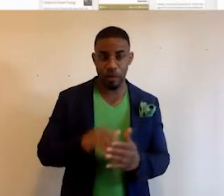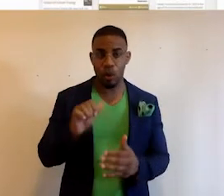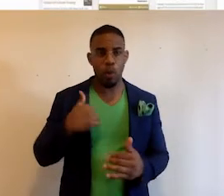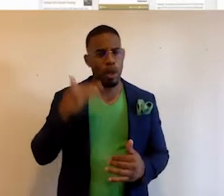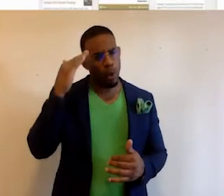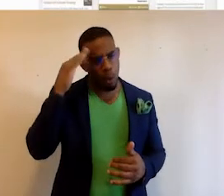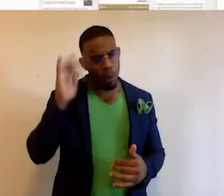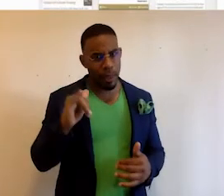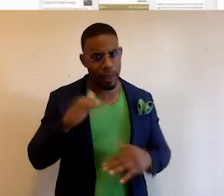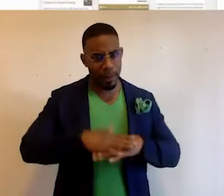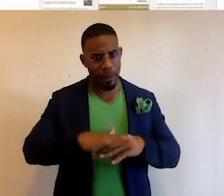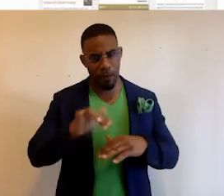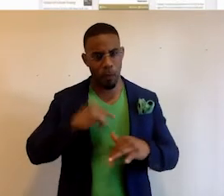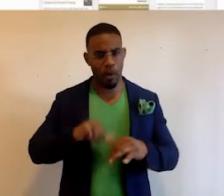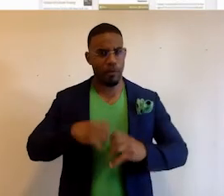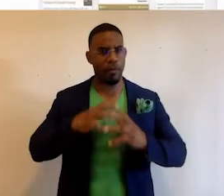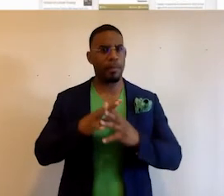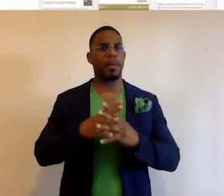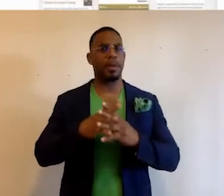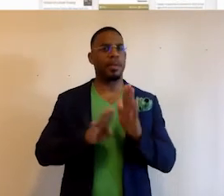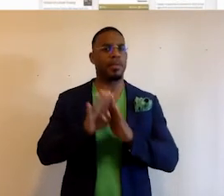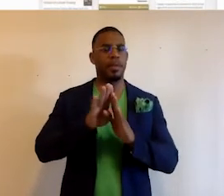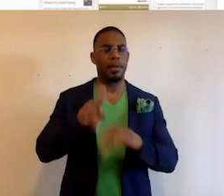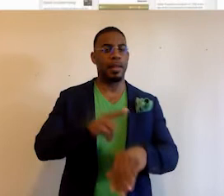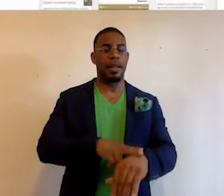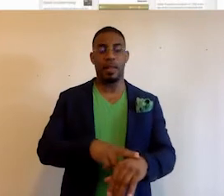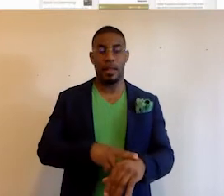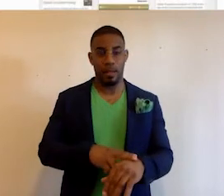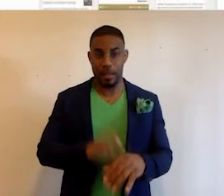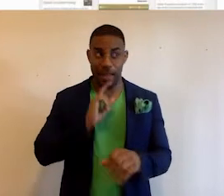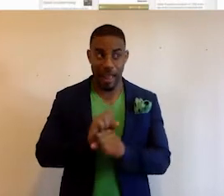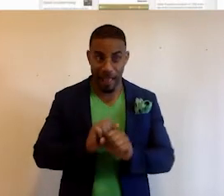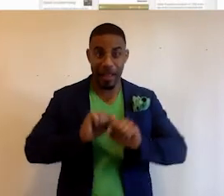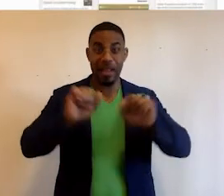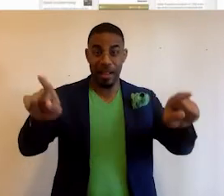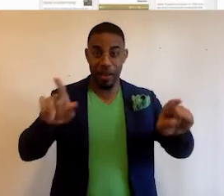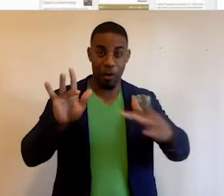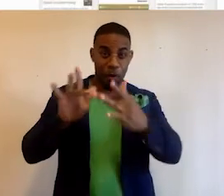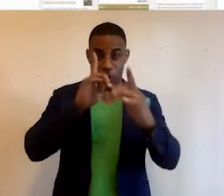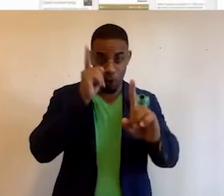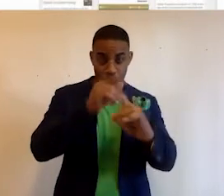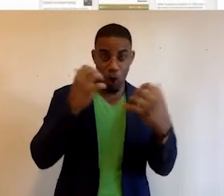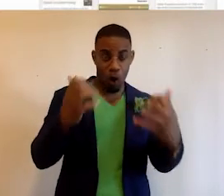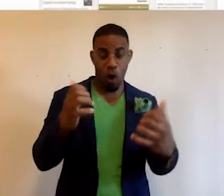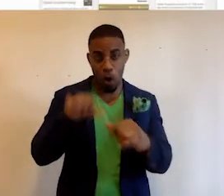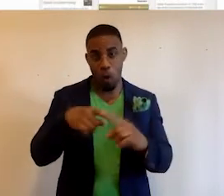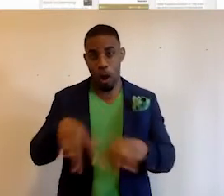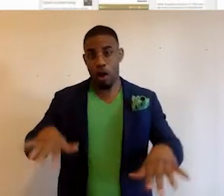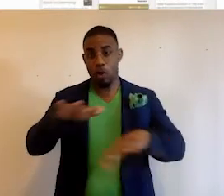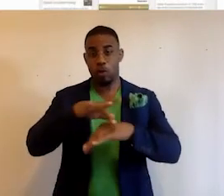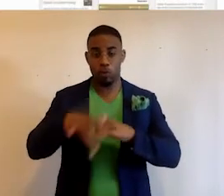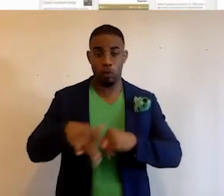we know that the platform that we have built and have developed organically can actually get out to reach the target audience around the globe.